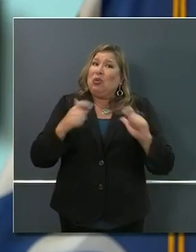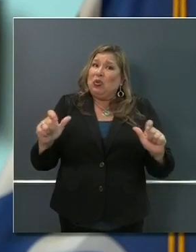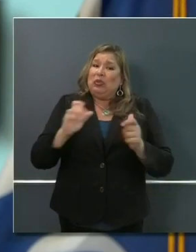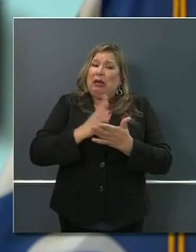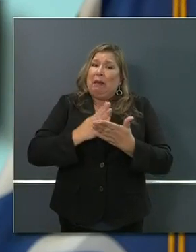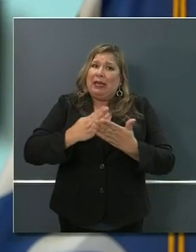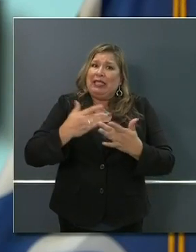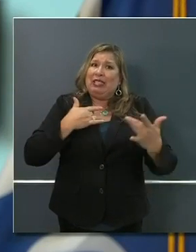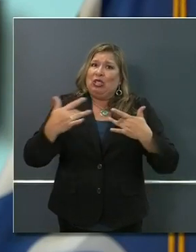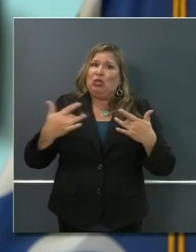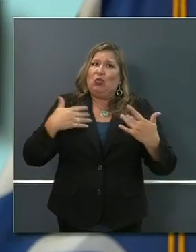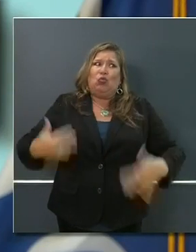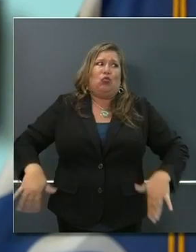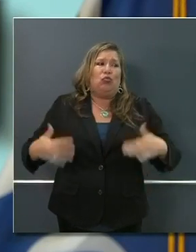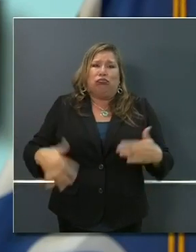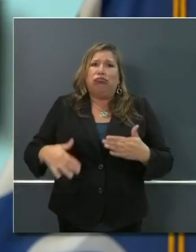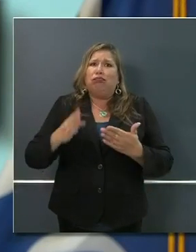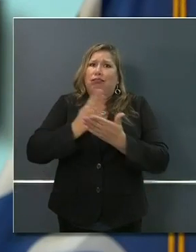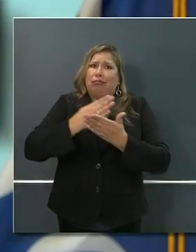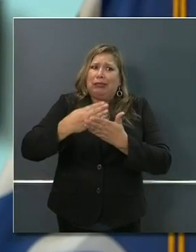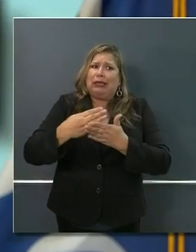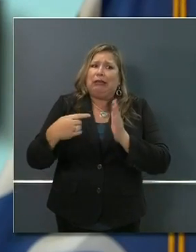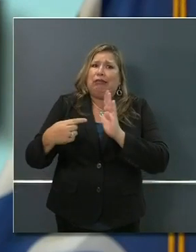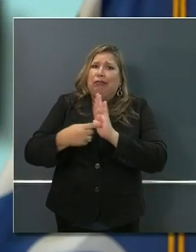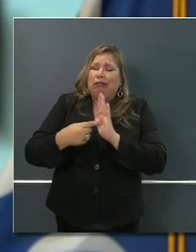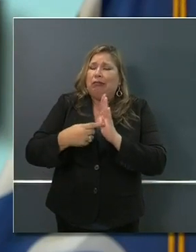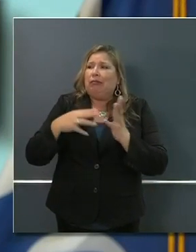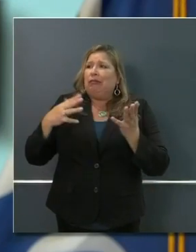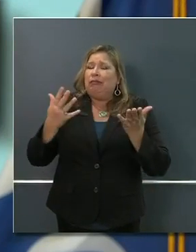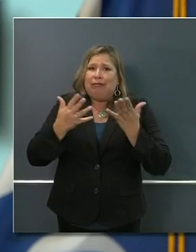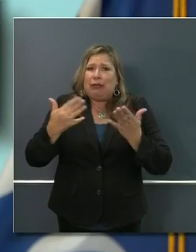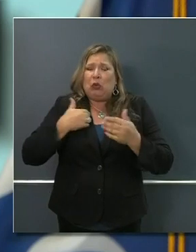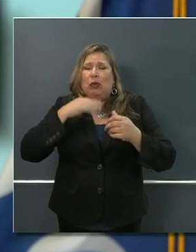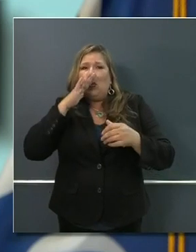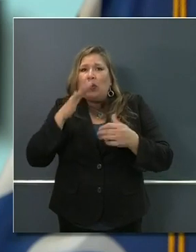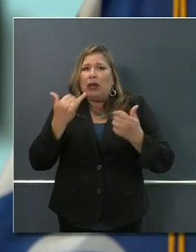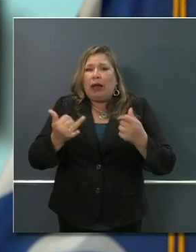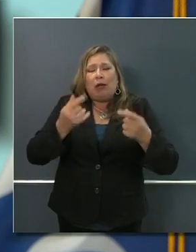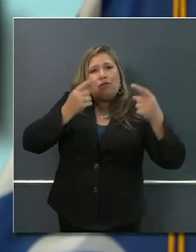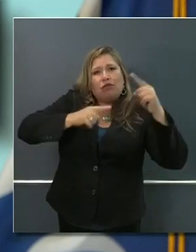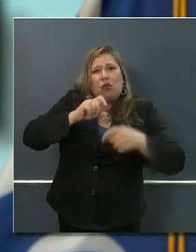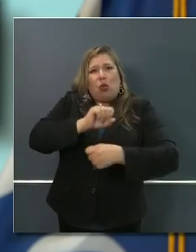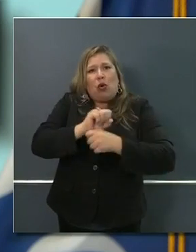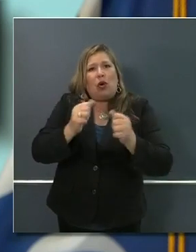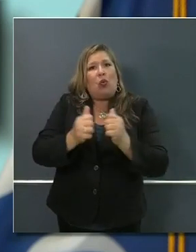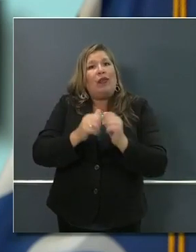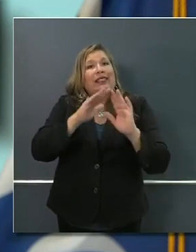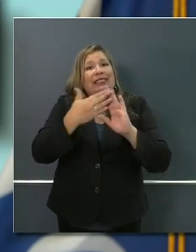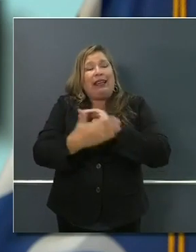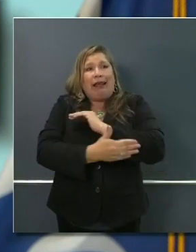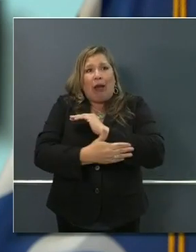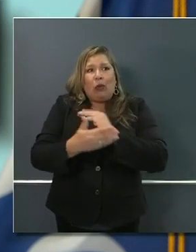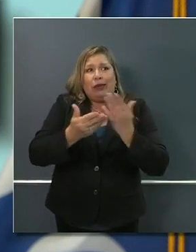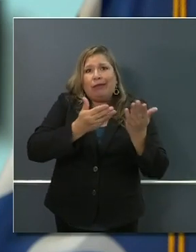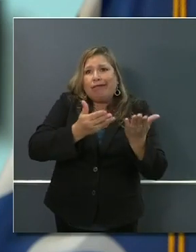in this state. We'll be working with cities and counties, and as it relates to the first part of your question in terms of the second part,